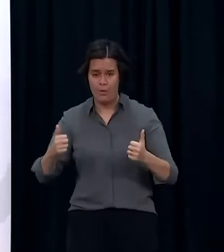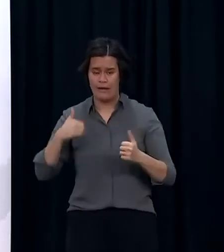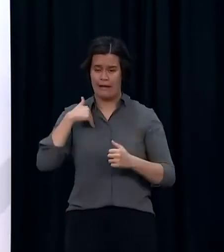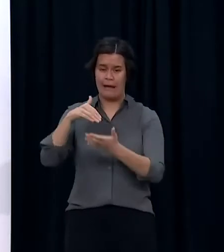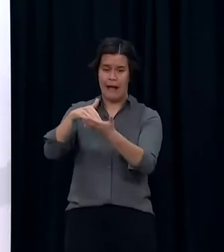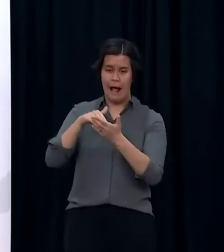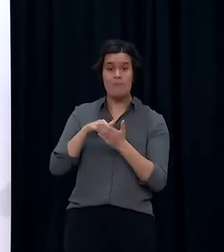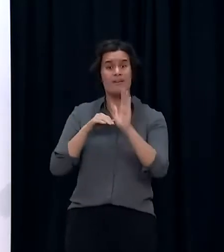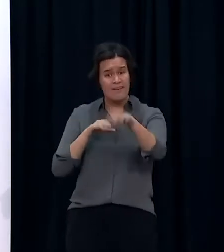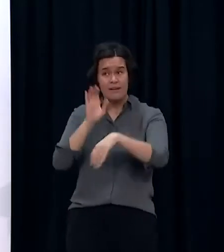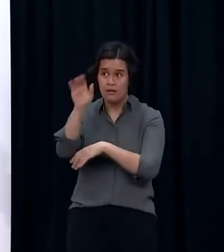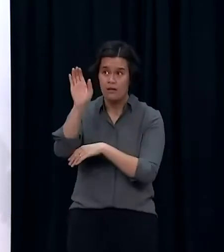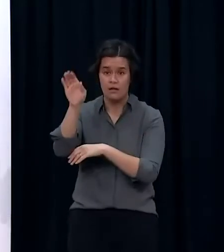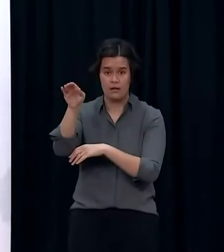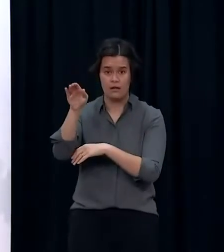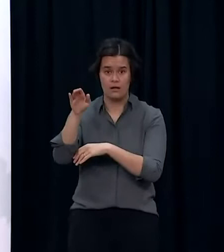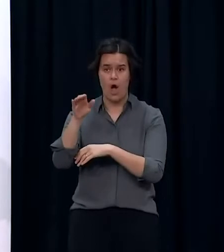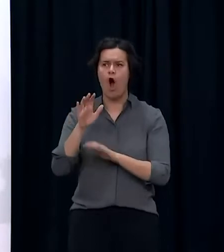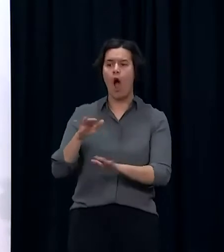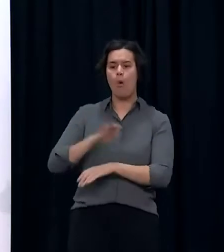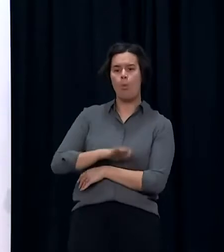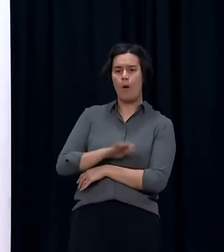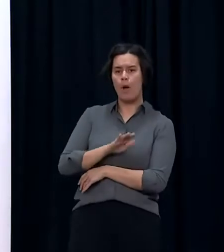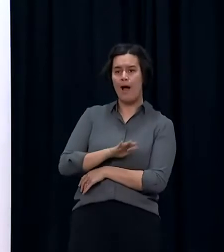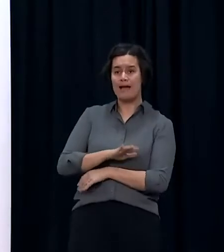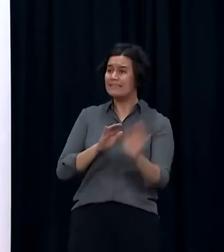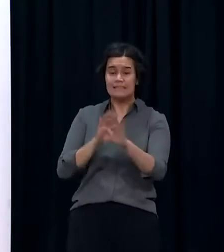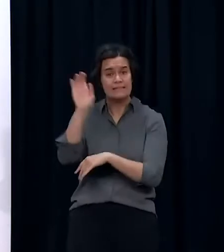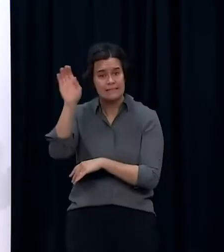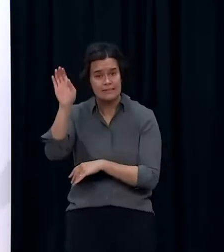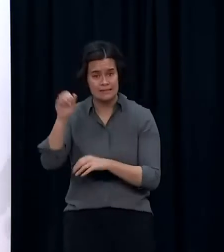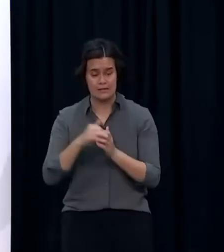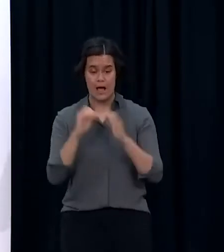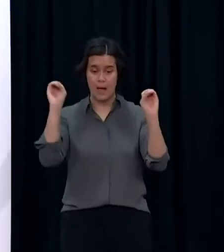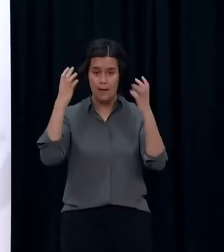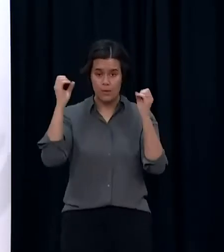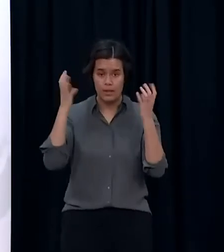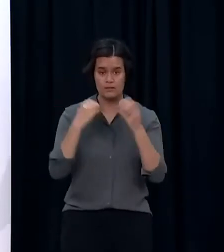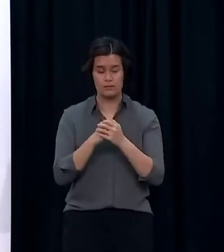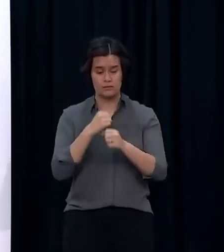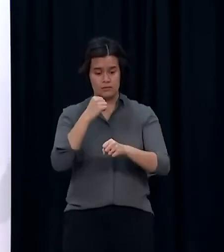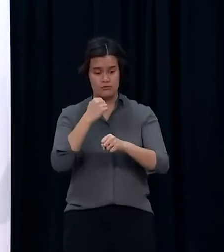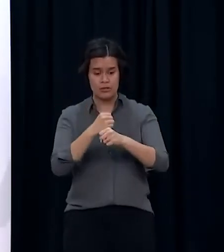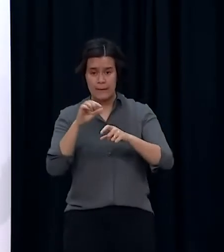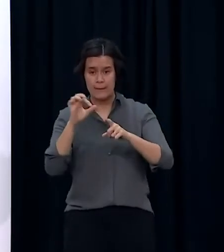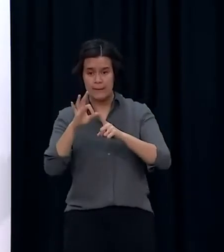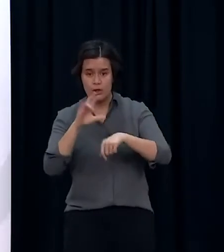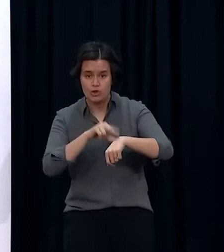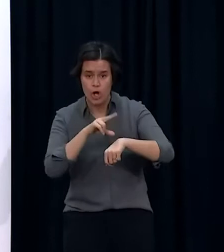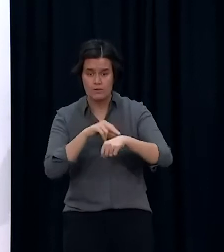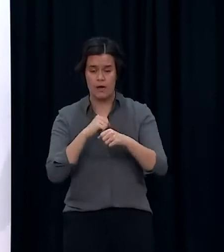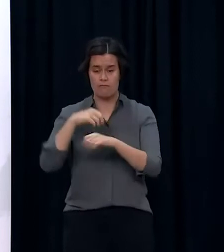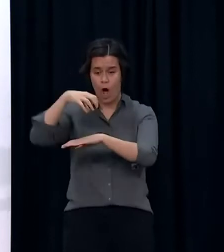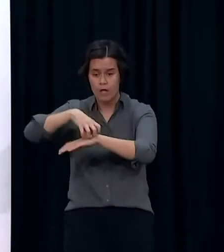seeks it. Do not delay. All health services, including ambulance services, primary care and hospitals, are operating